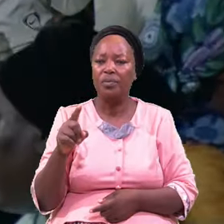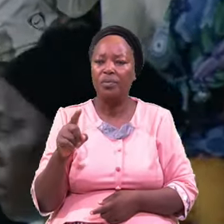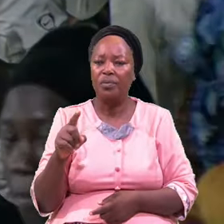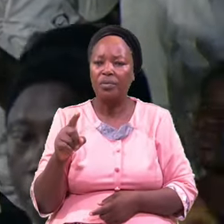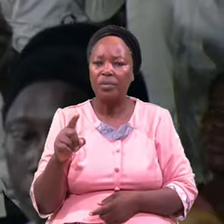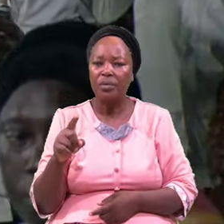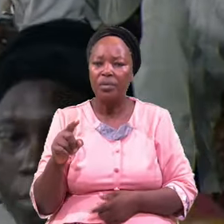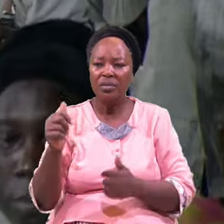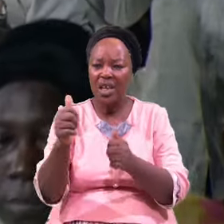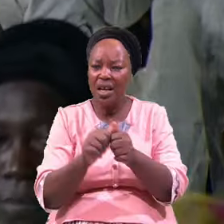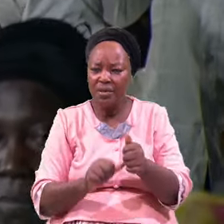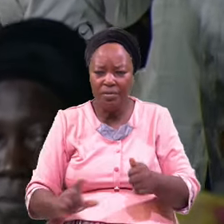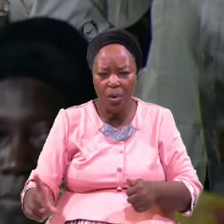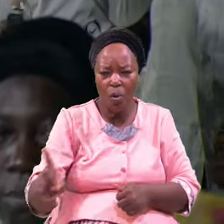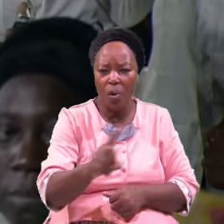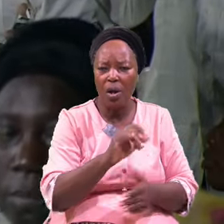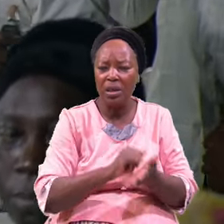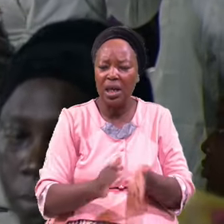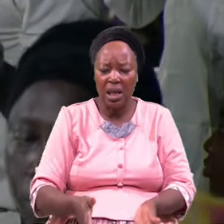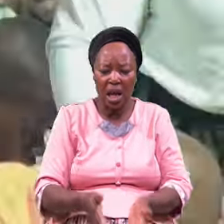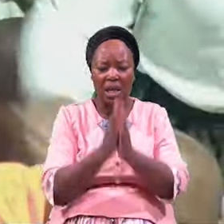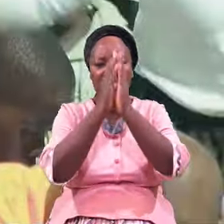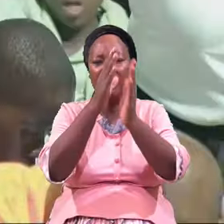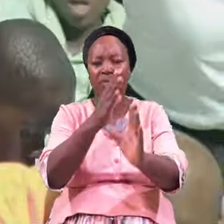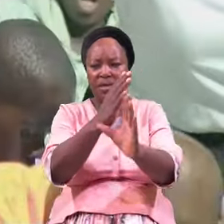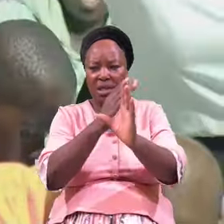Everyone That Asks Receives